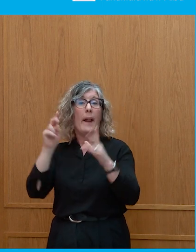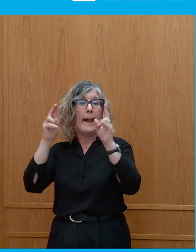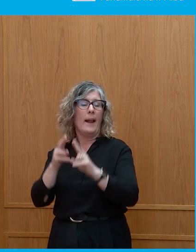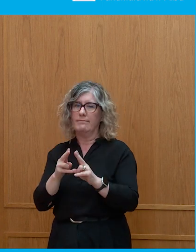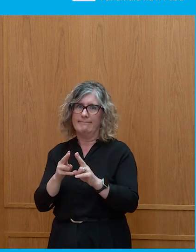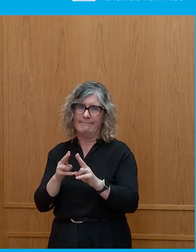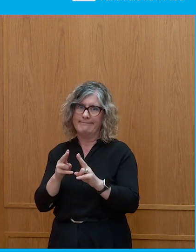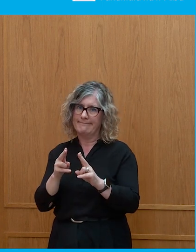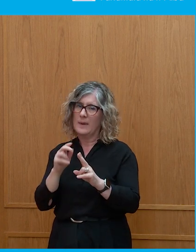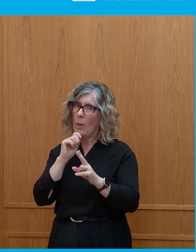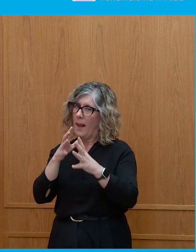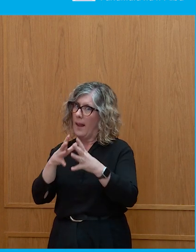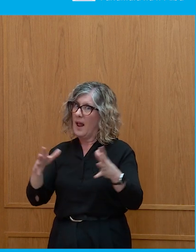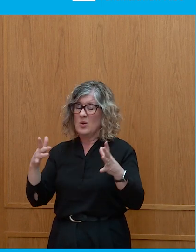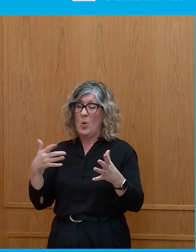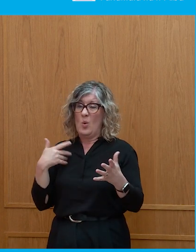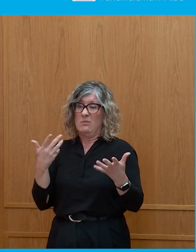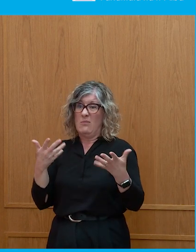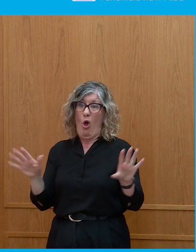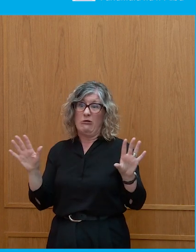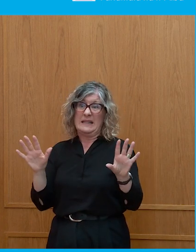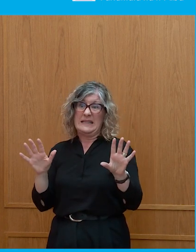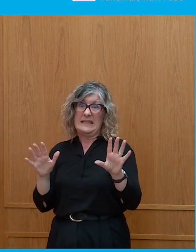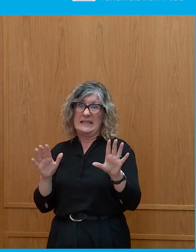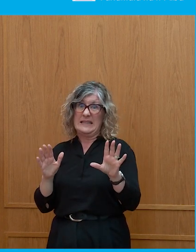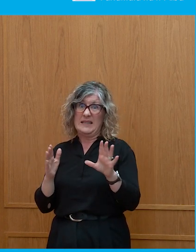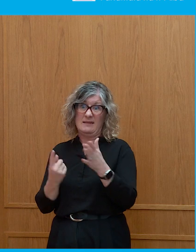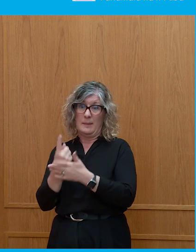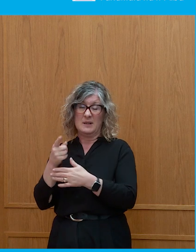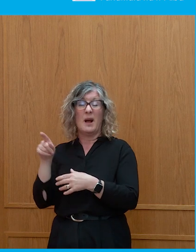becoming, so we're already there. In terms, in terms of Maduro,